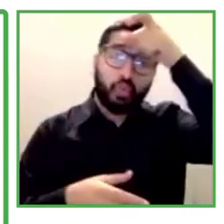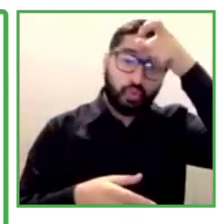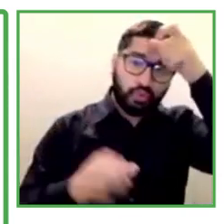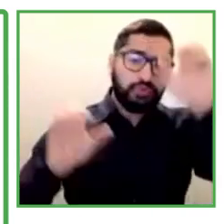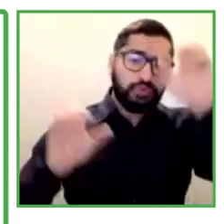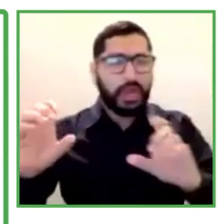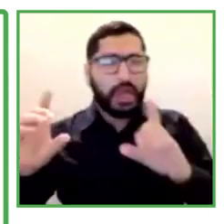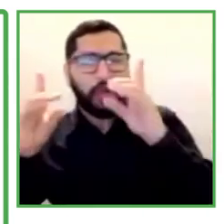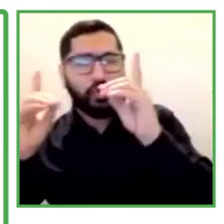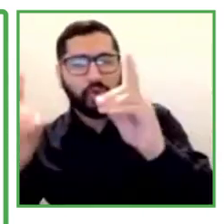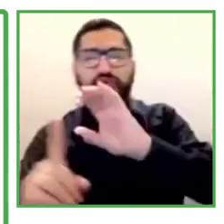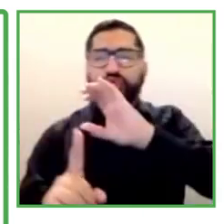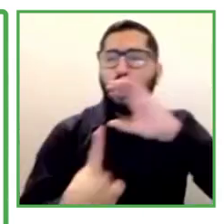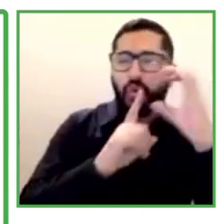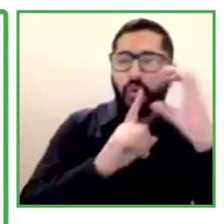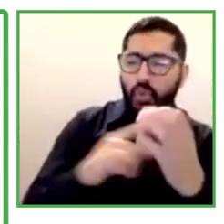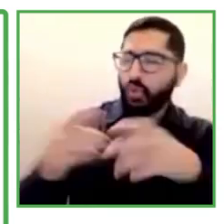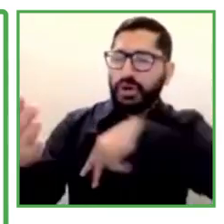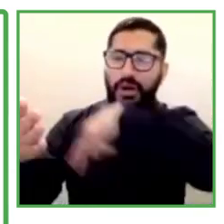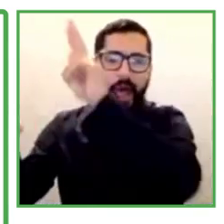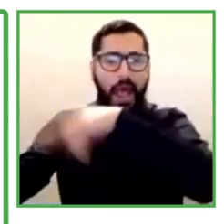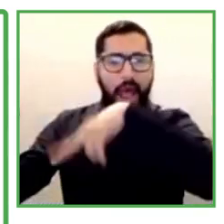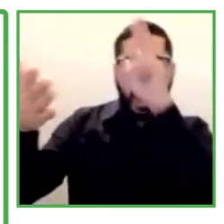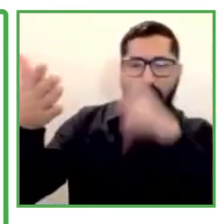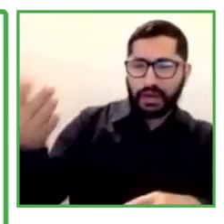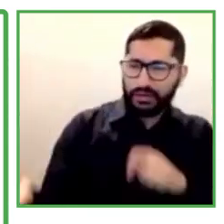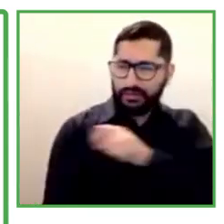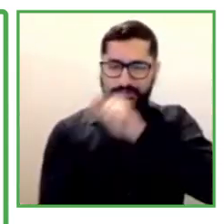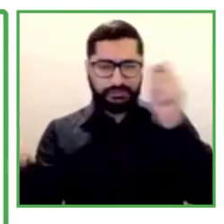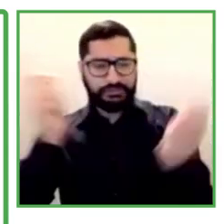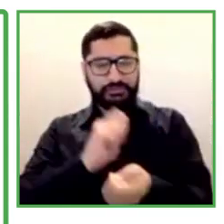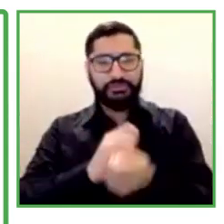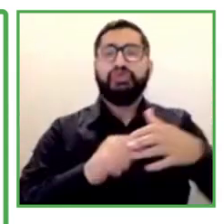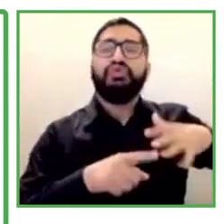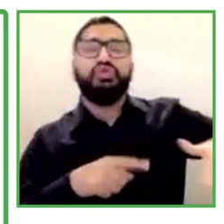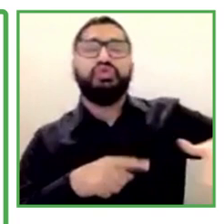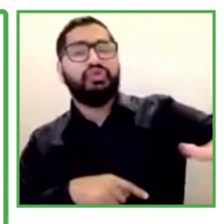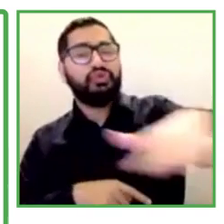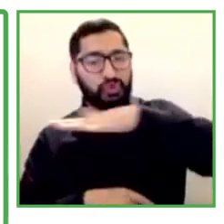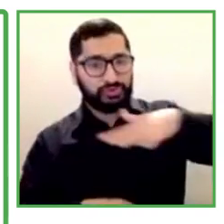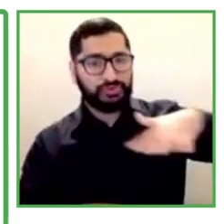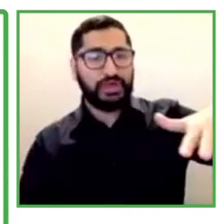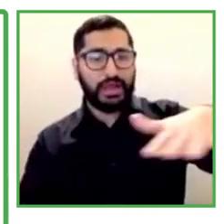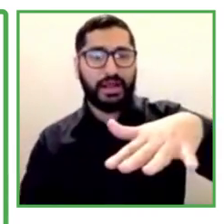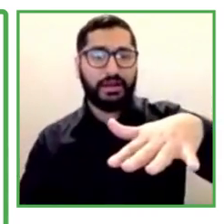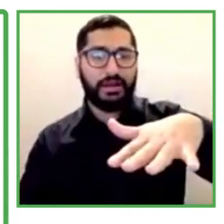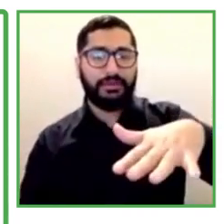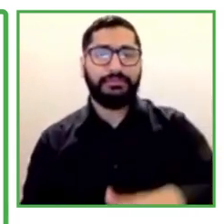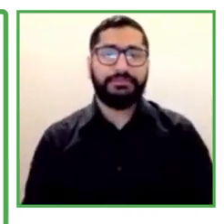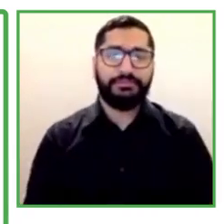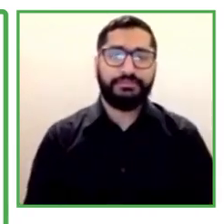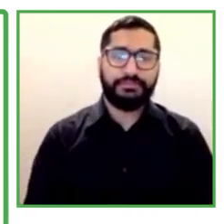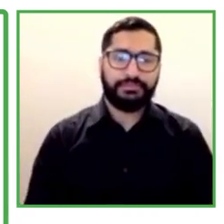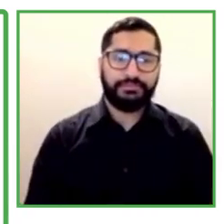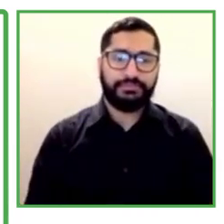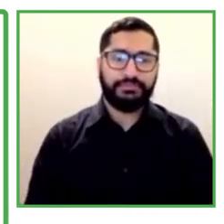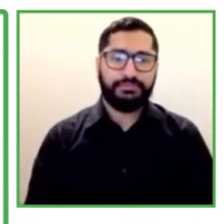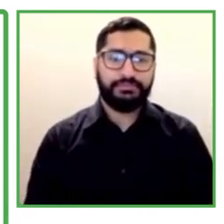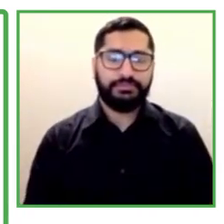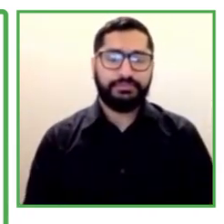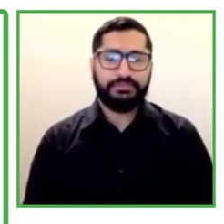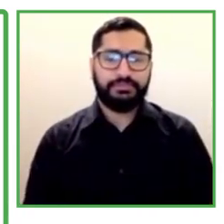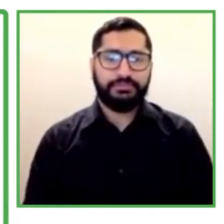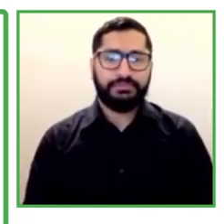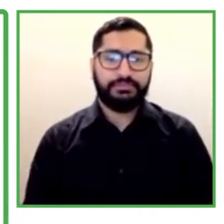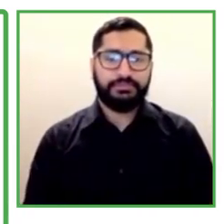institutions, and grant programs, we've been supporting women, youth, and people